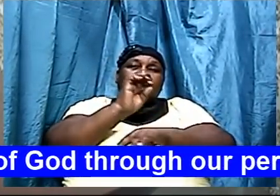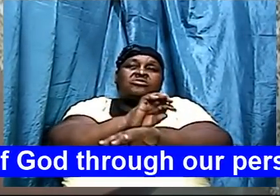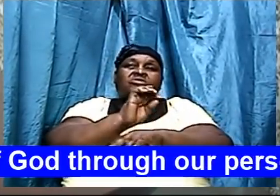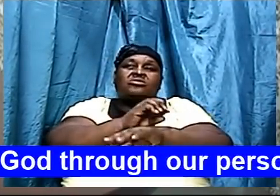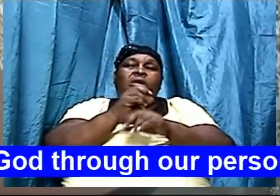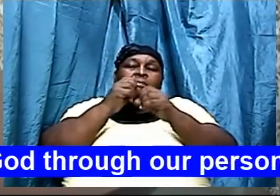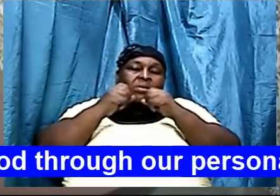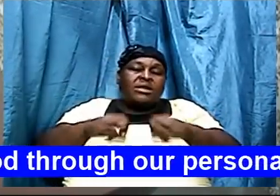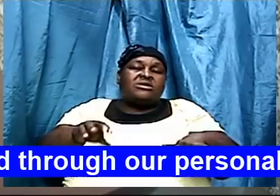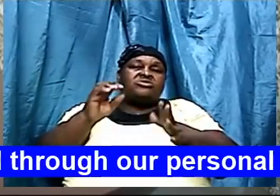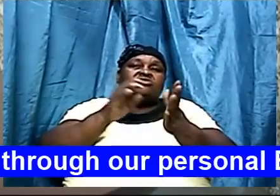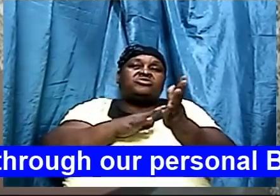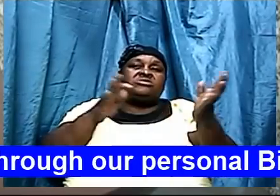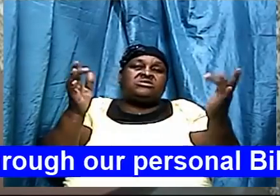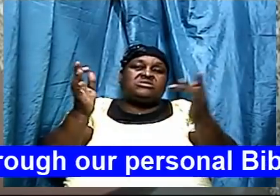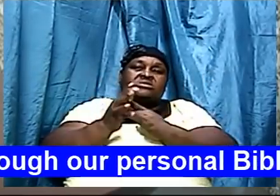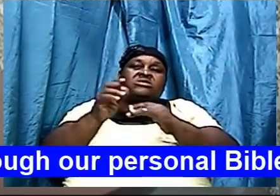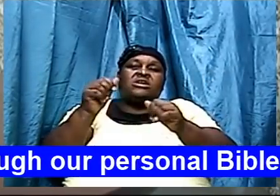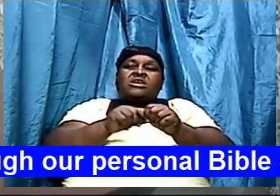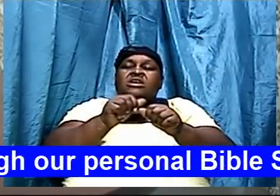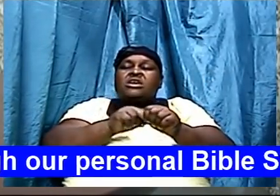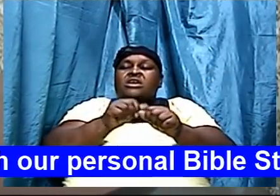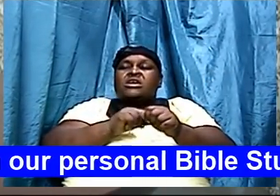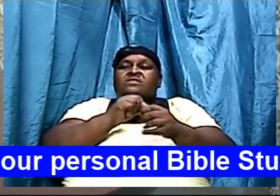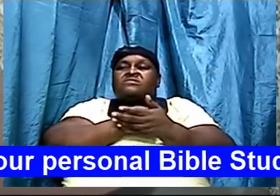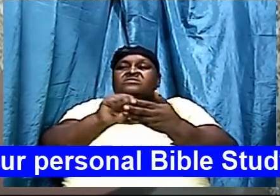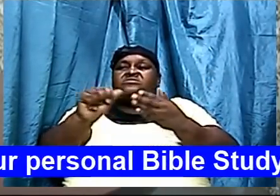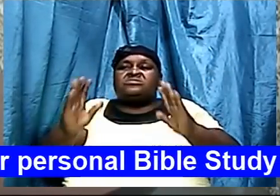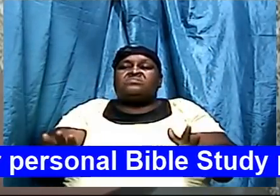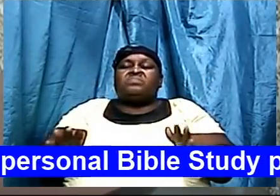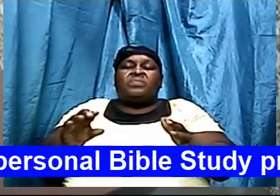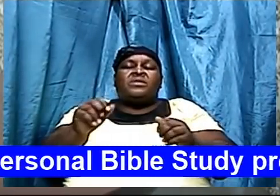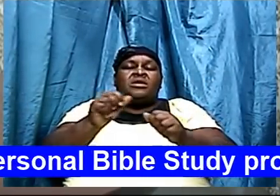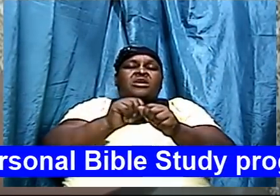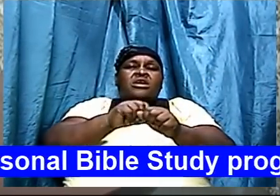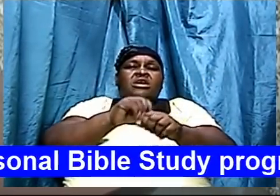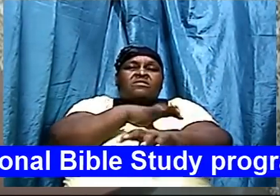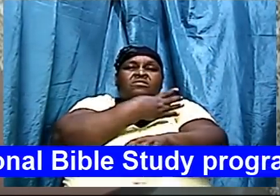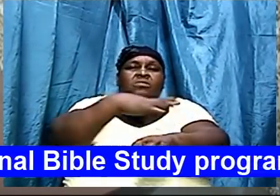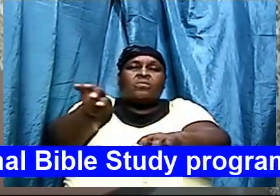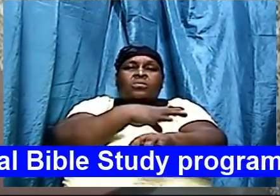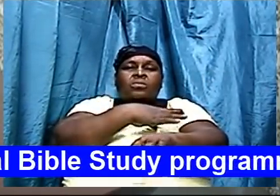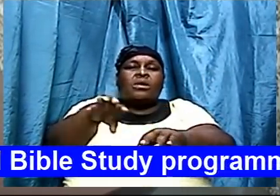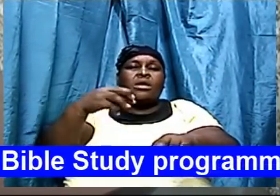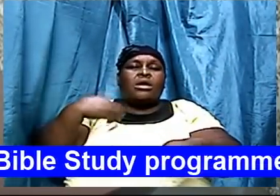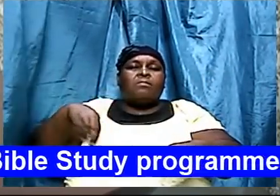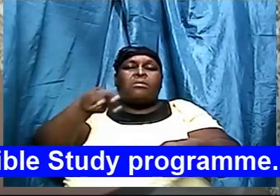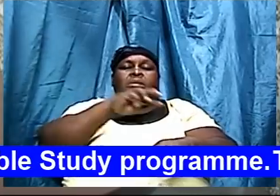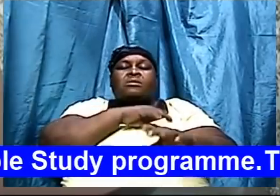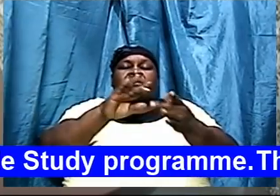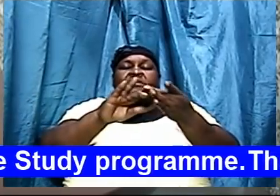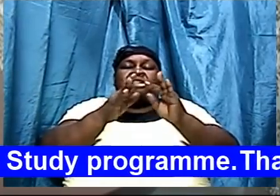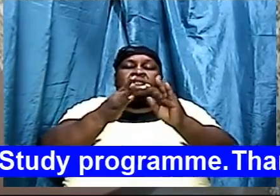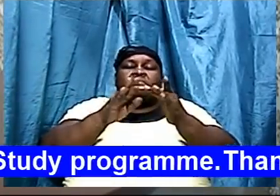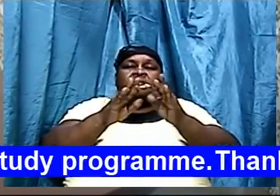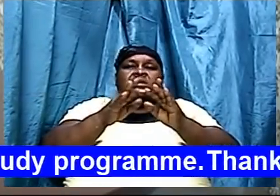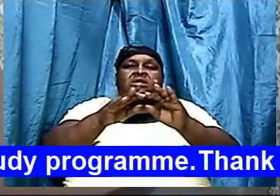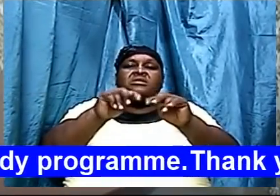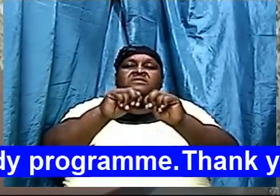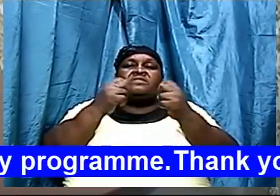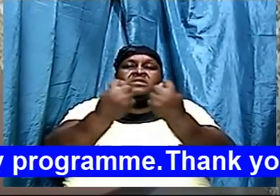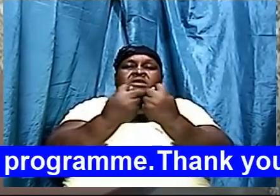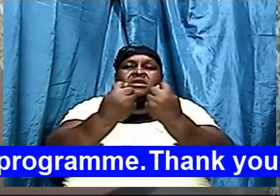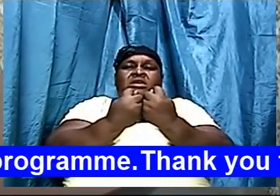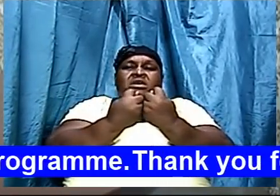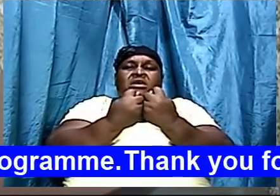bless Jesus hallelujah every saint every choir member every musician the media team continue to bless